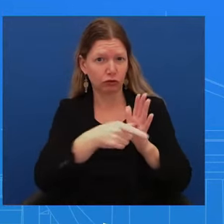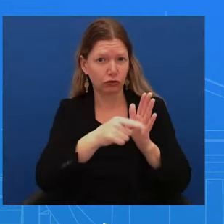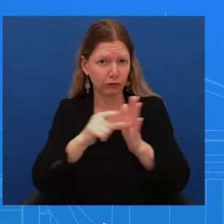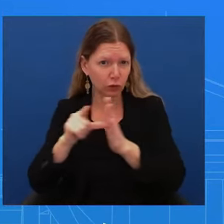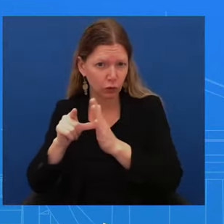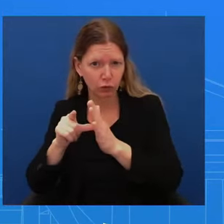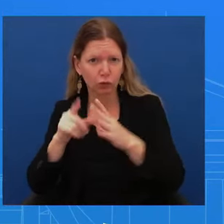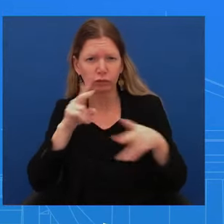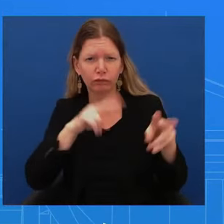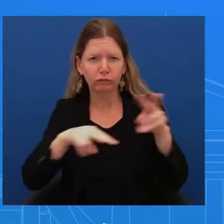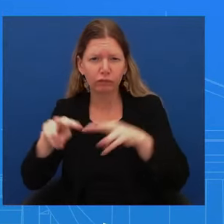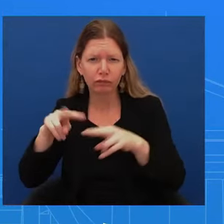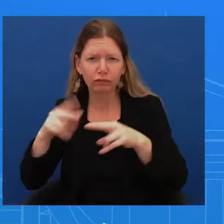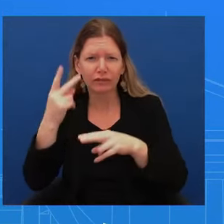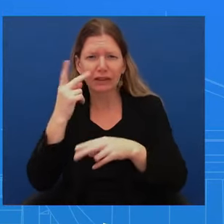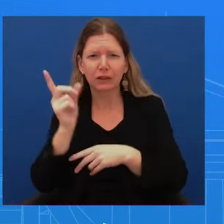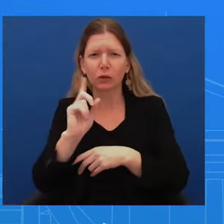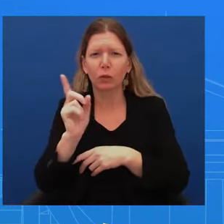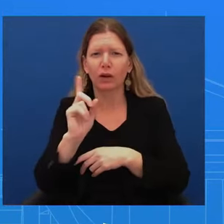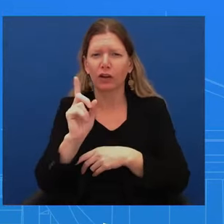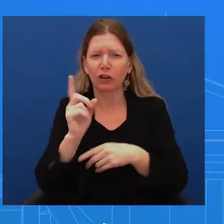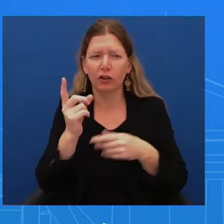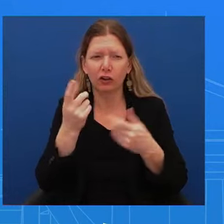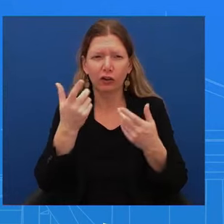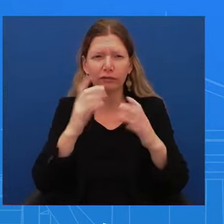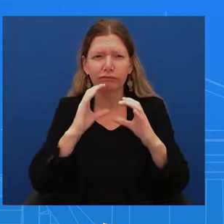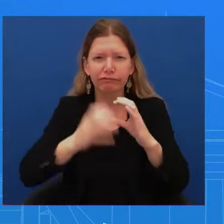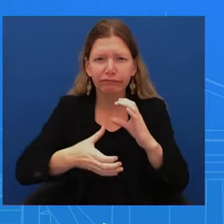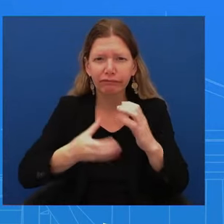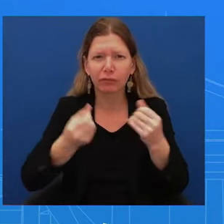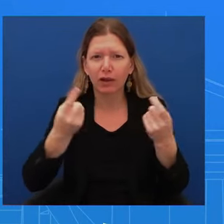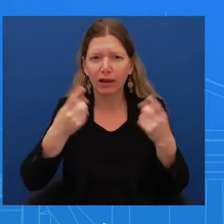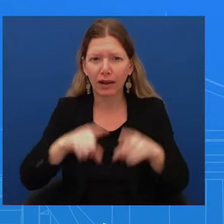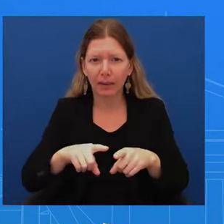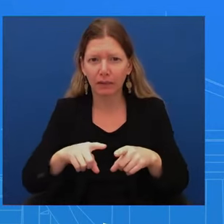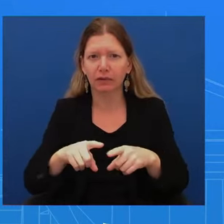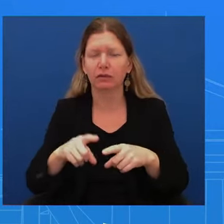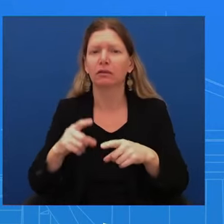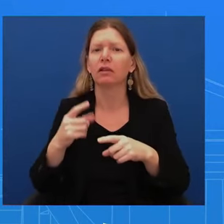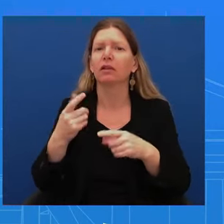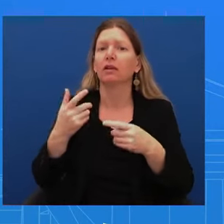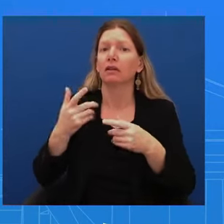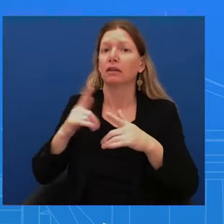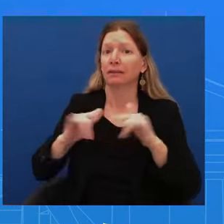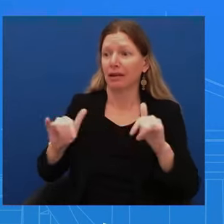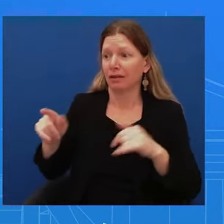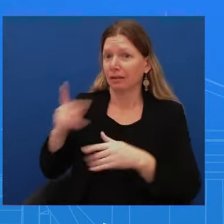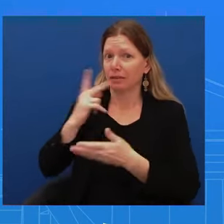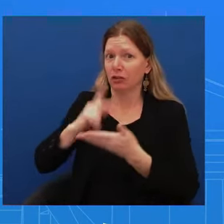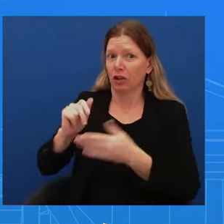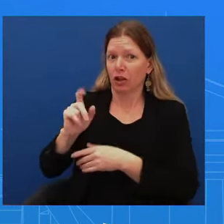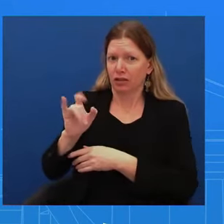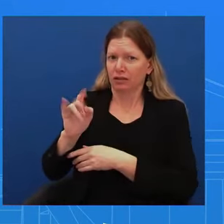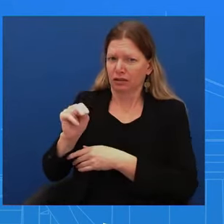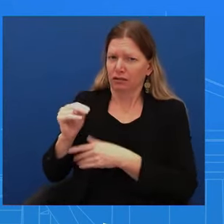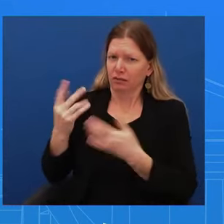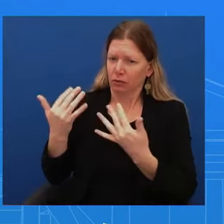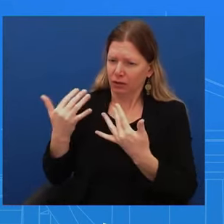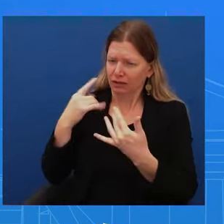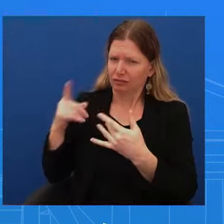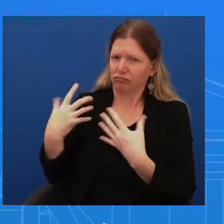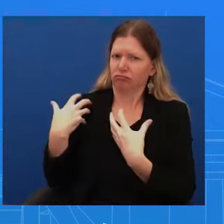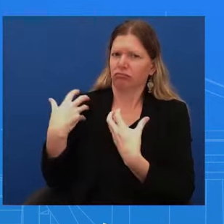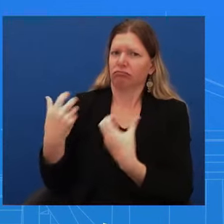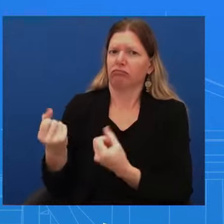gets back on his feet and recovers. And I think that's really important, too. I mean, just like, kind of on a Q level. A President here in the